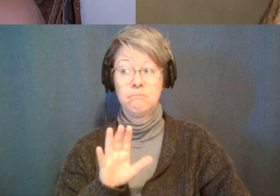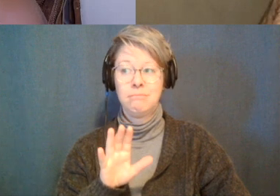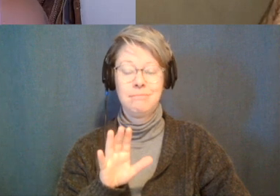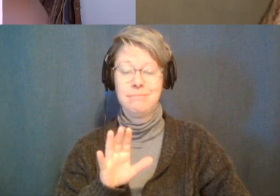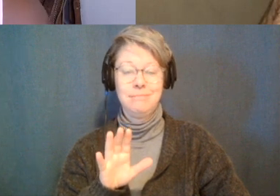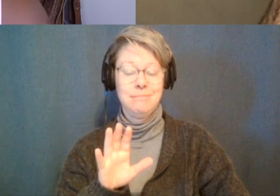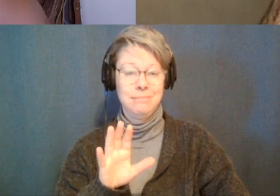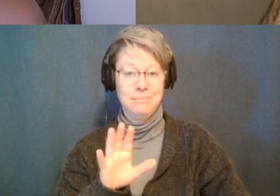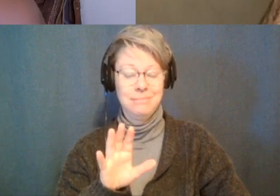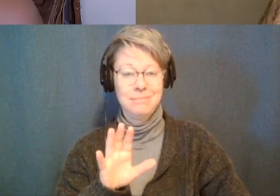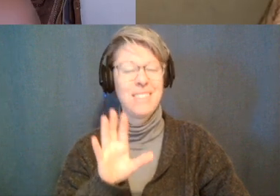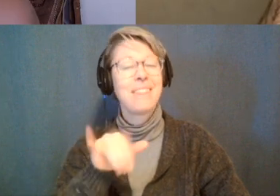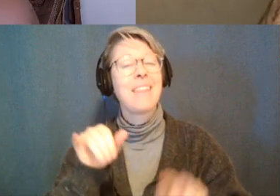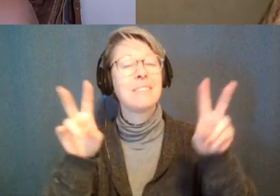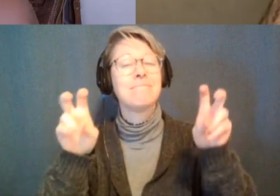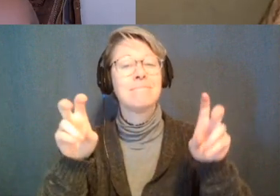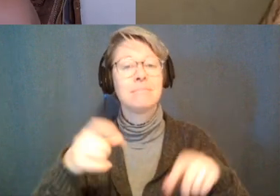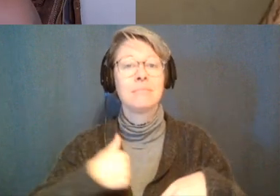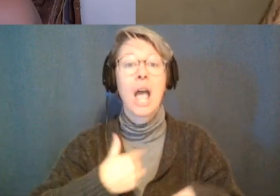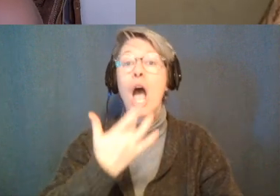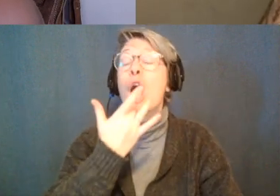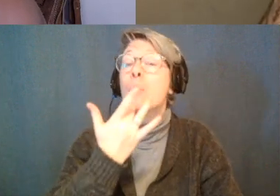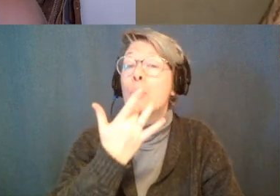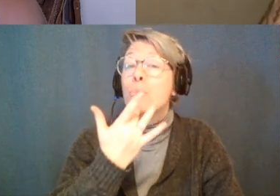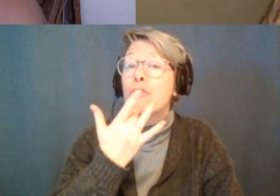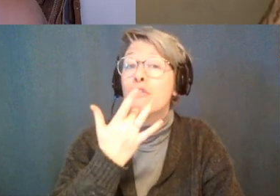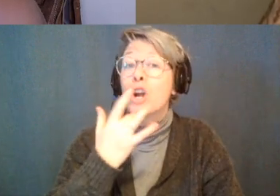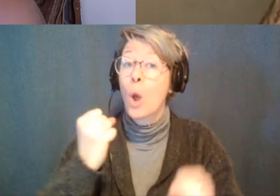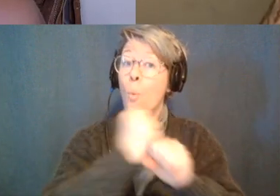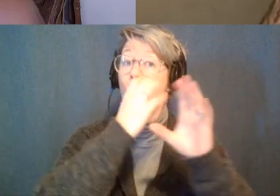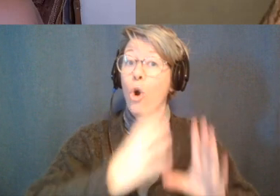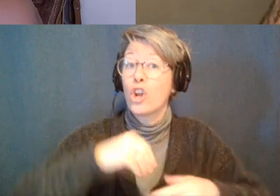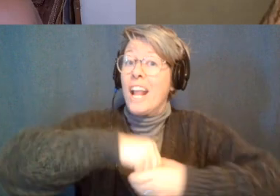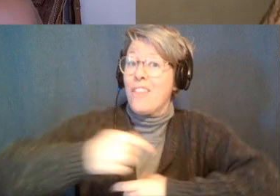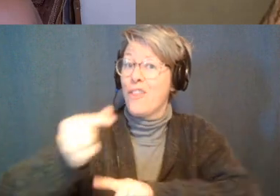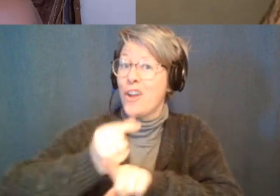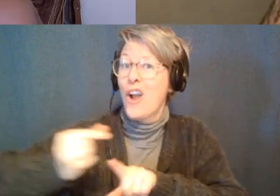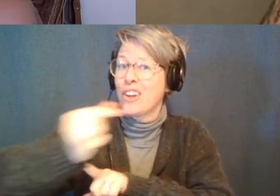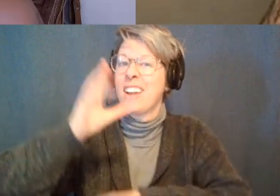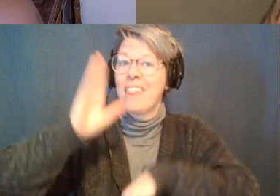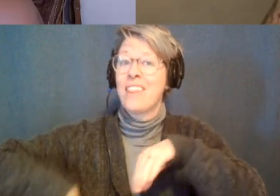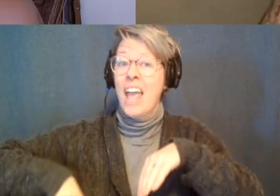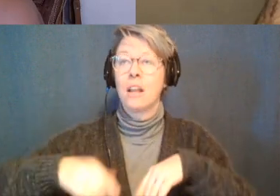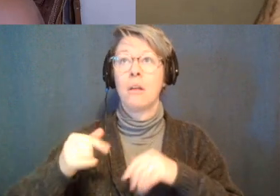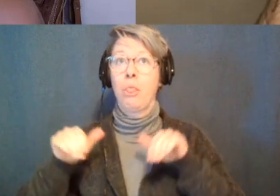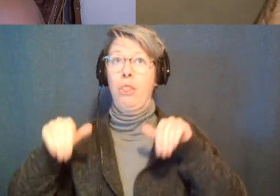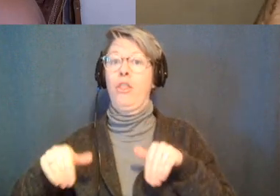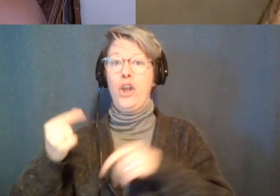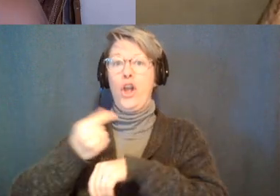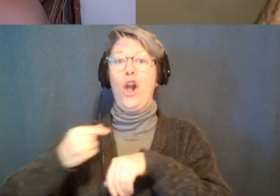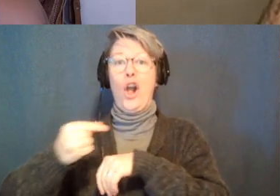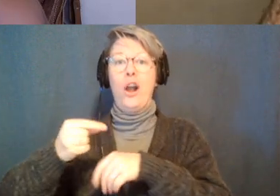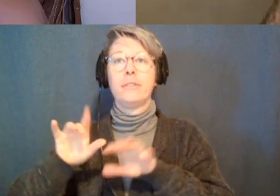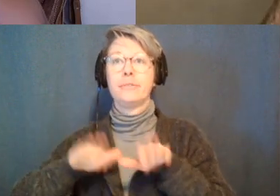-old quote it's um i'd rather be a a warrior in the garden than a gardener in war and that's how my healing journey